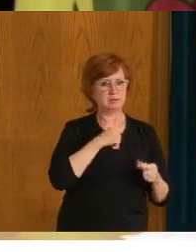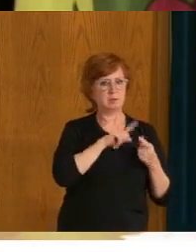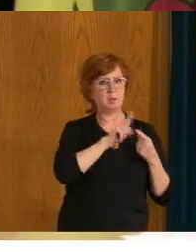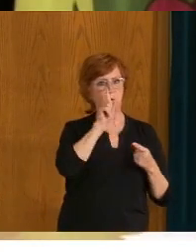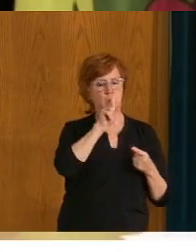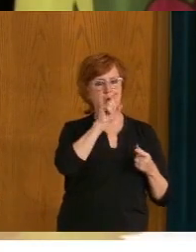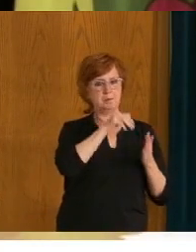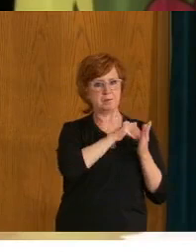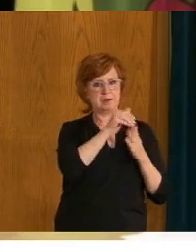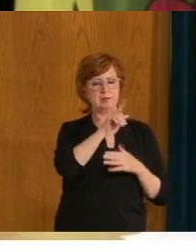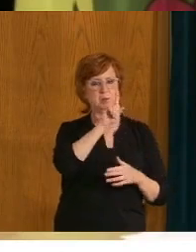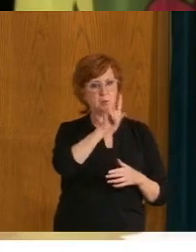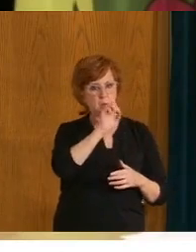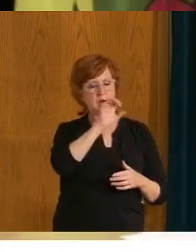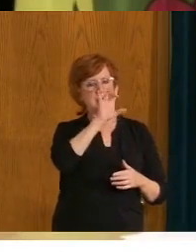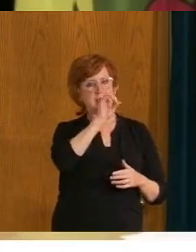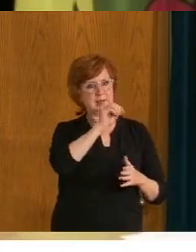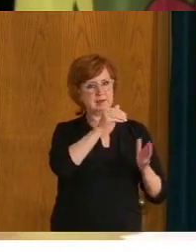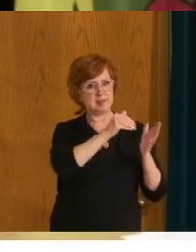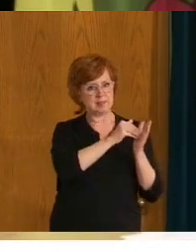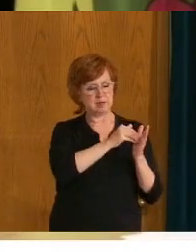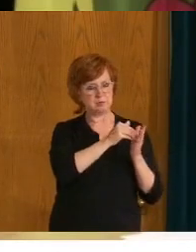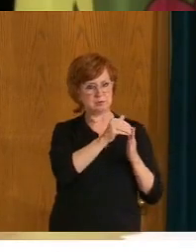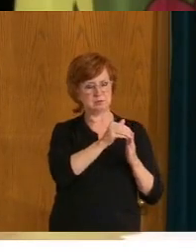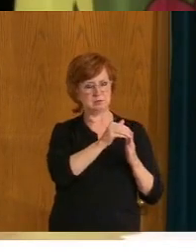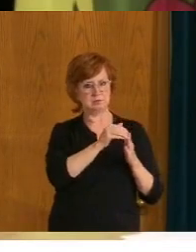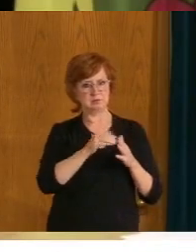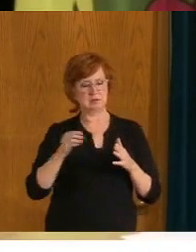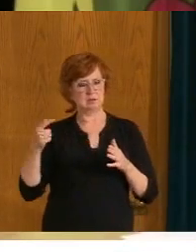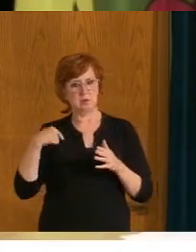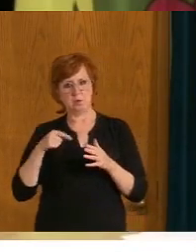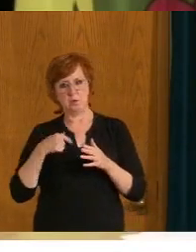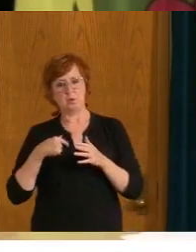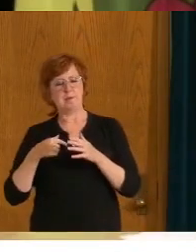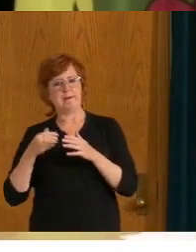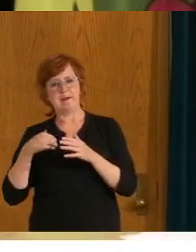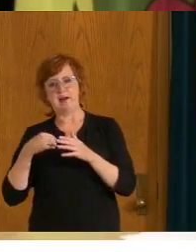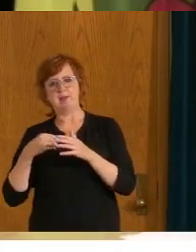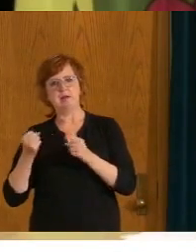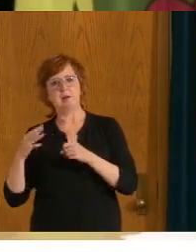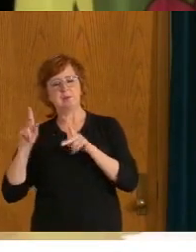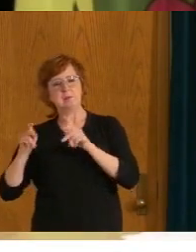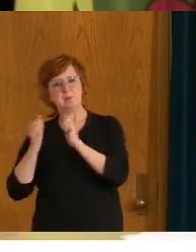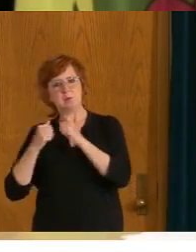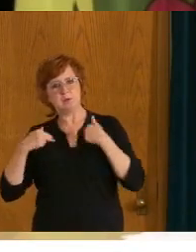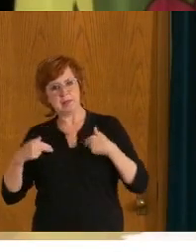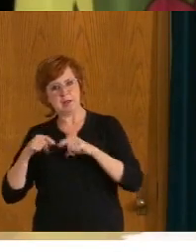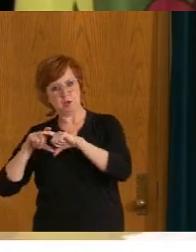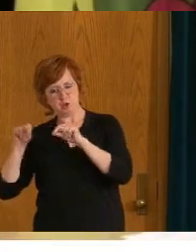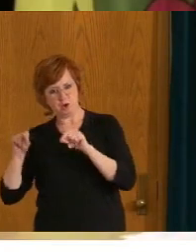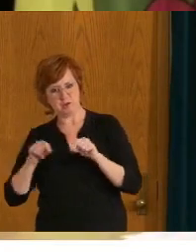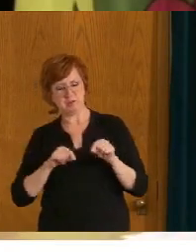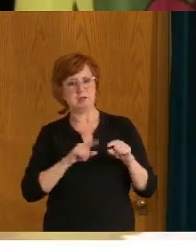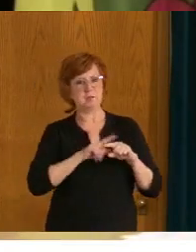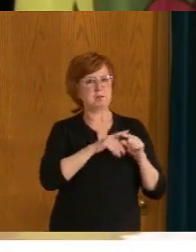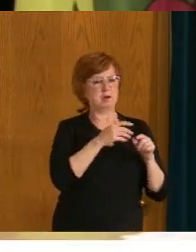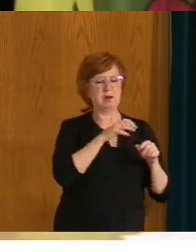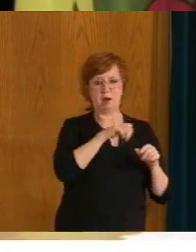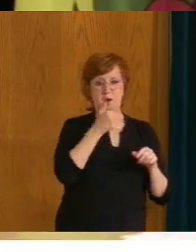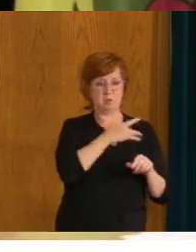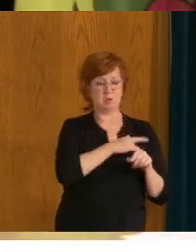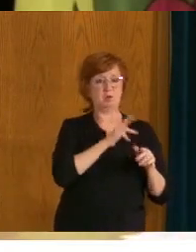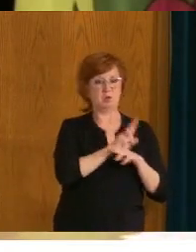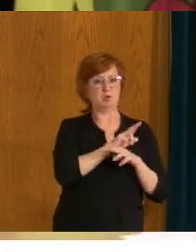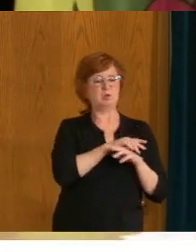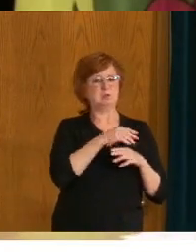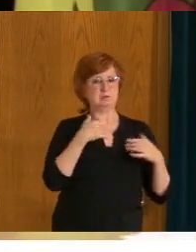And some other provinces are using that Stats Canada data. We chose to use the covered population data from the beginning. But, if we were to use the Stats Canada